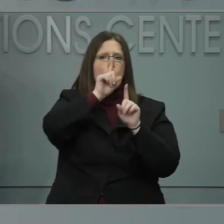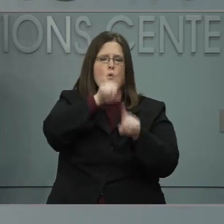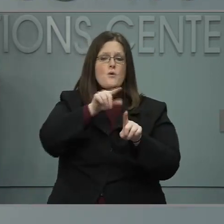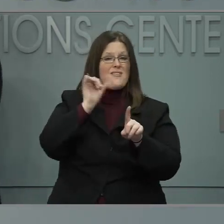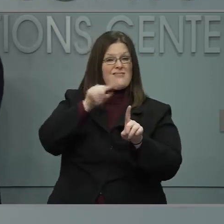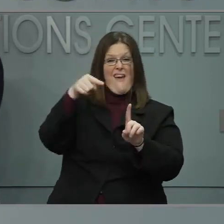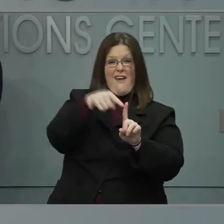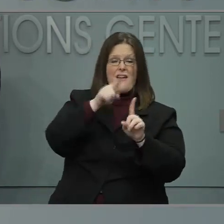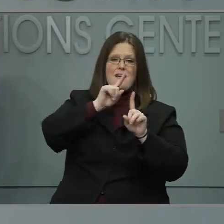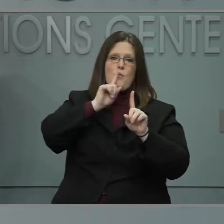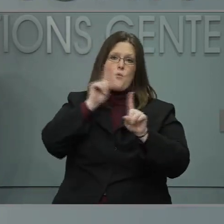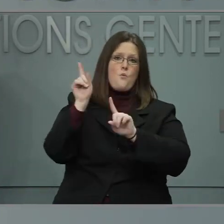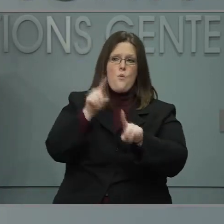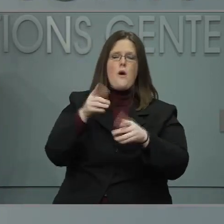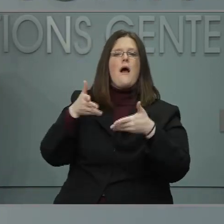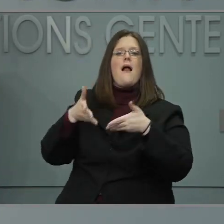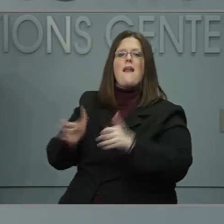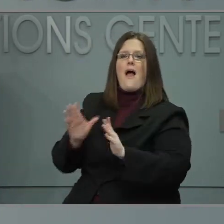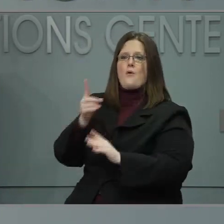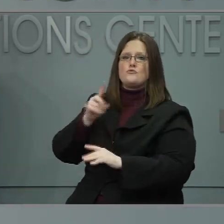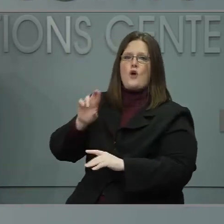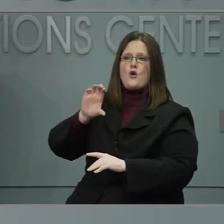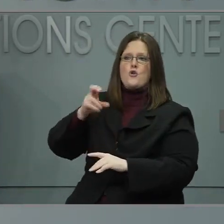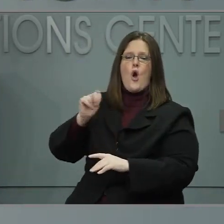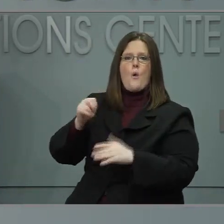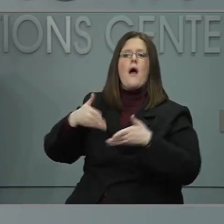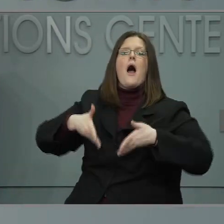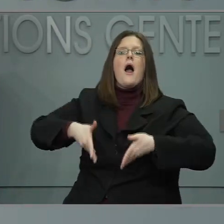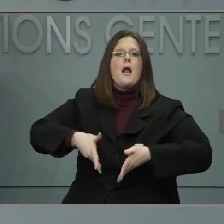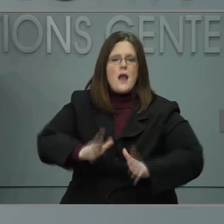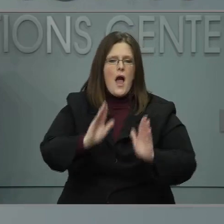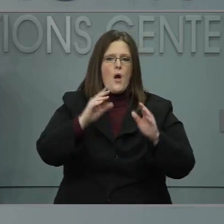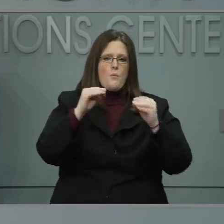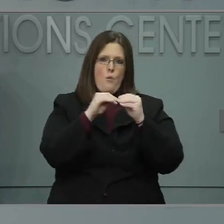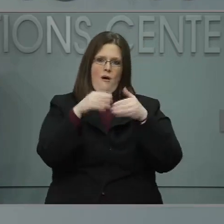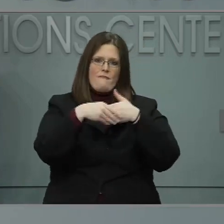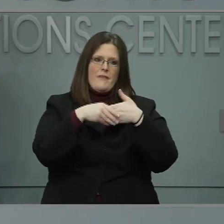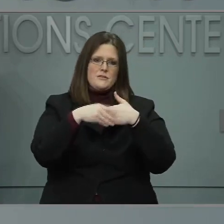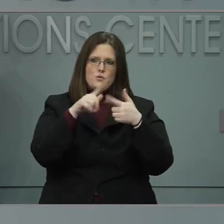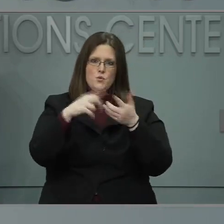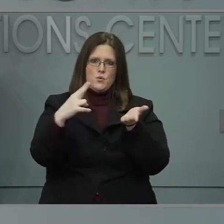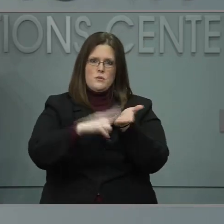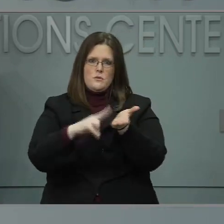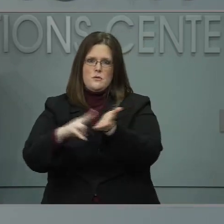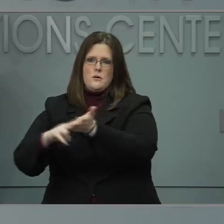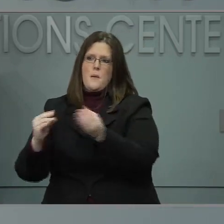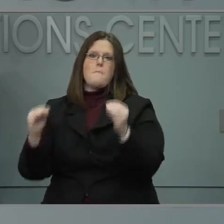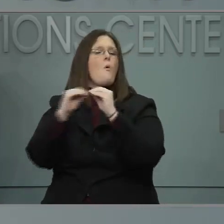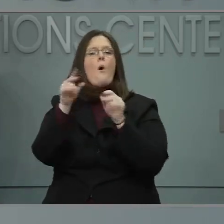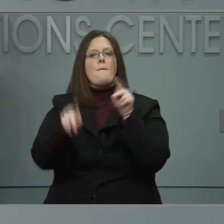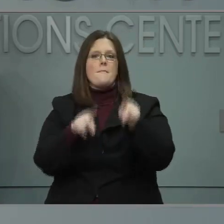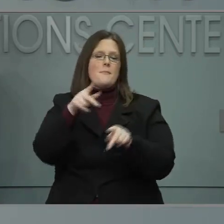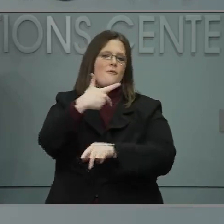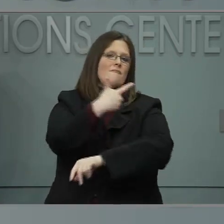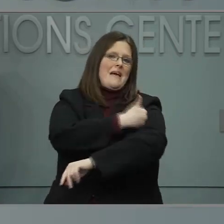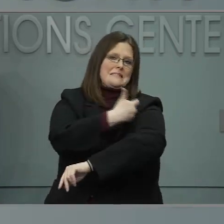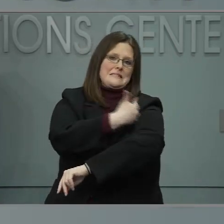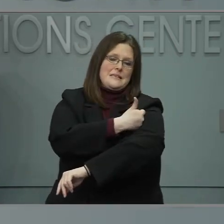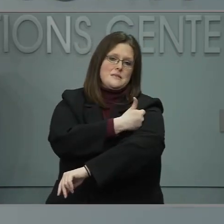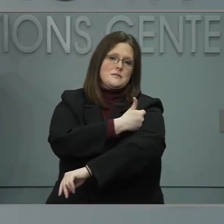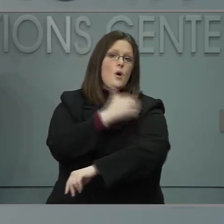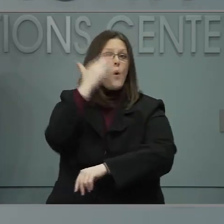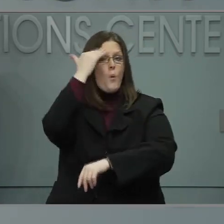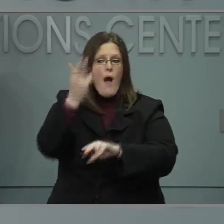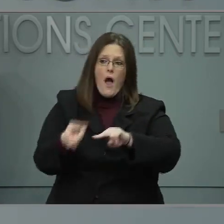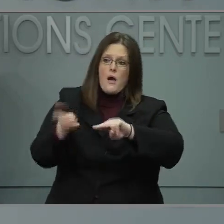the different types of people who can give vaccinations. And that is to get ready for when our